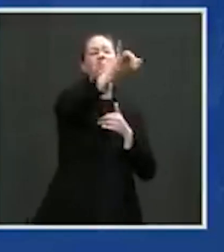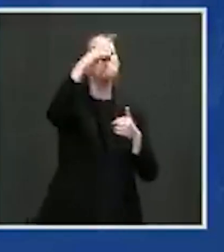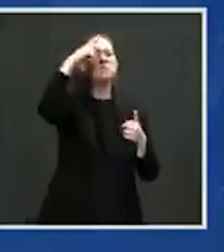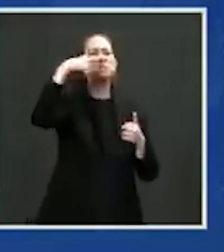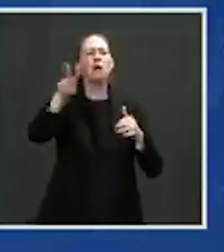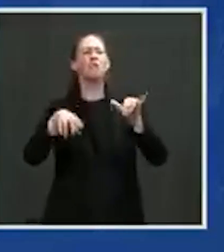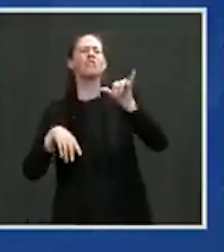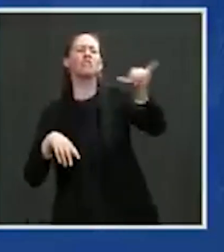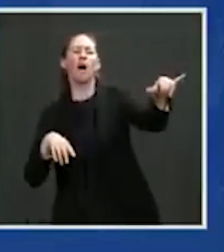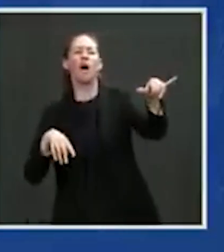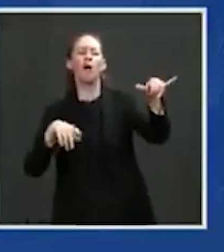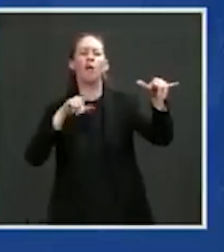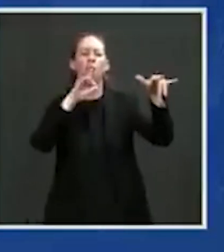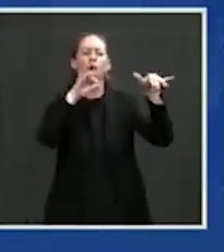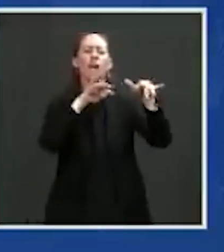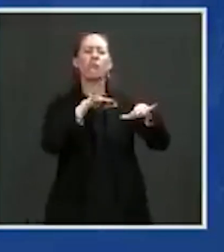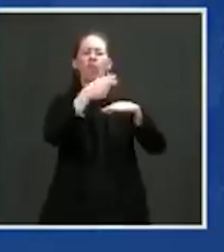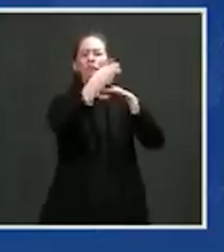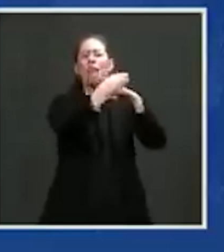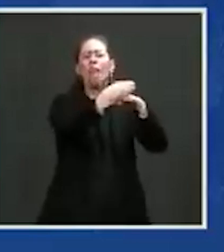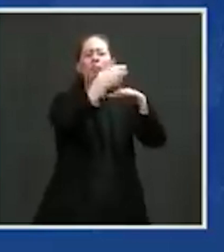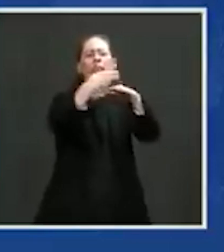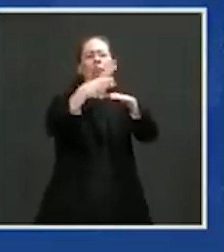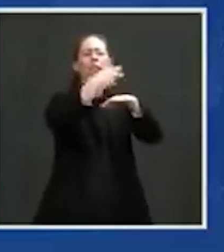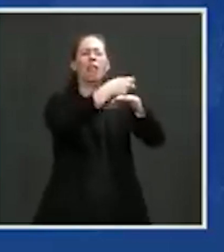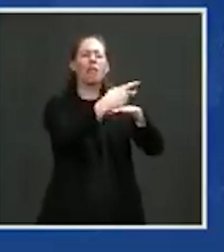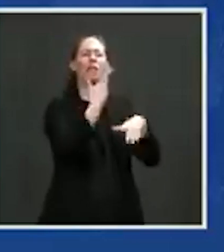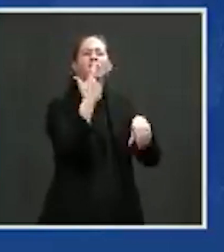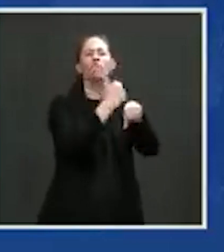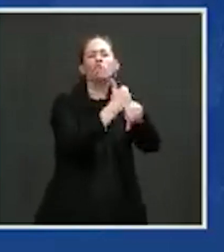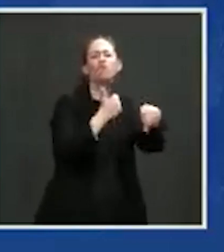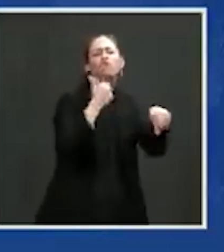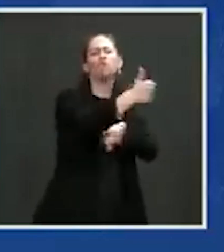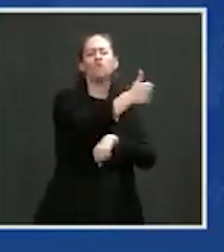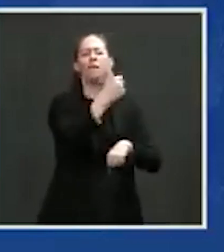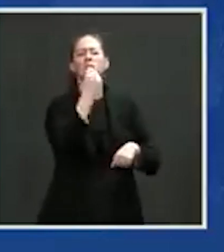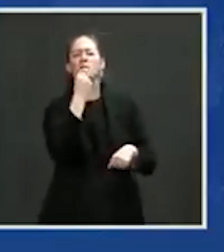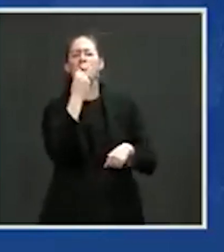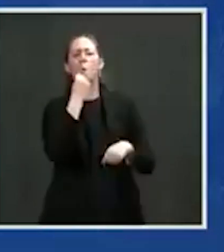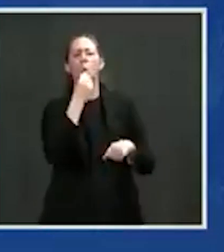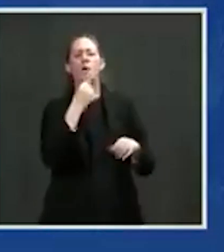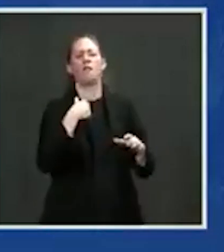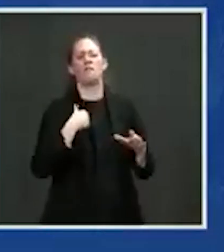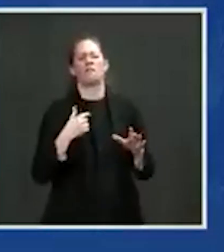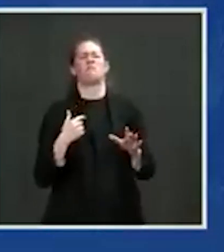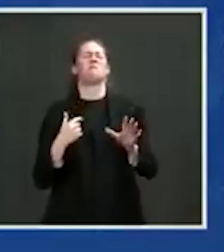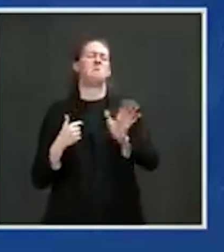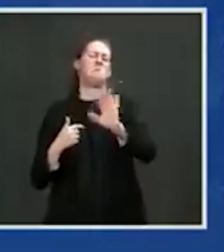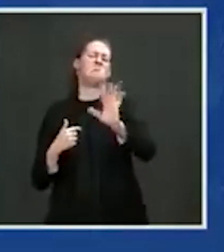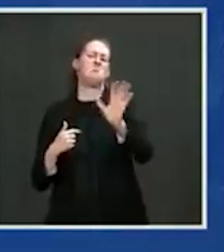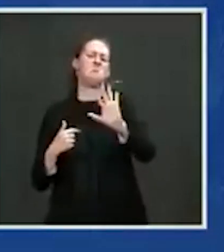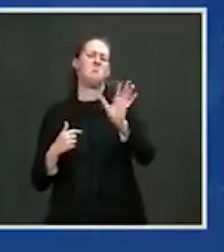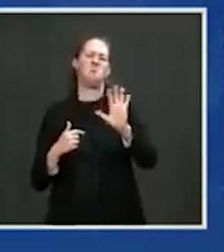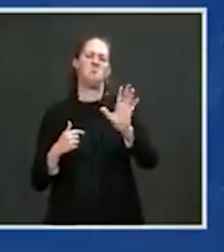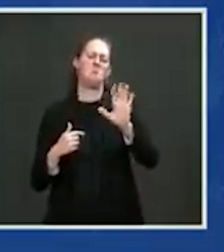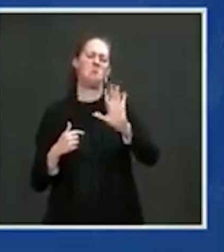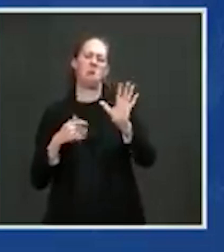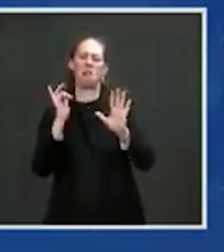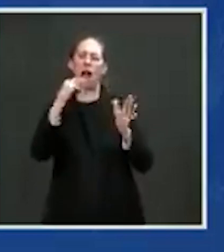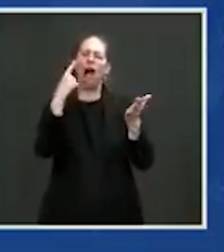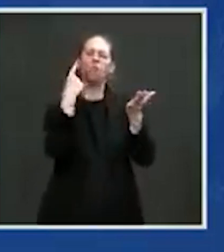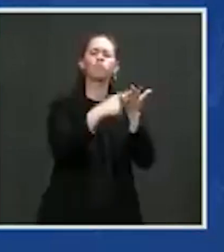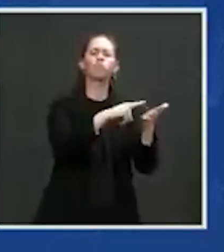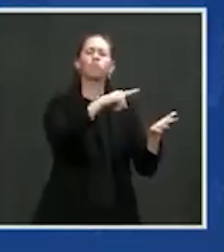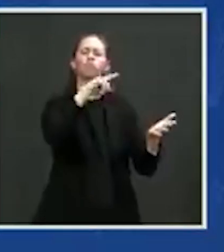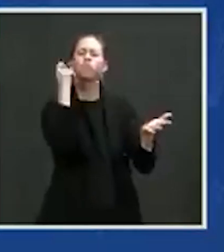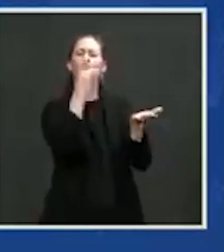circumstance with not enough to eat. I make no apologies for that. I make no apologies for ending programs that did not exist